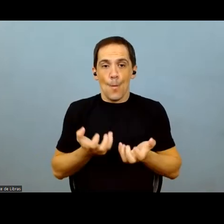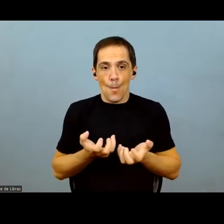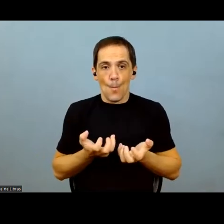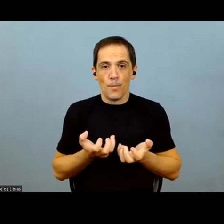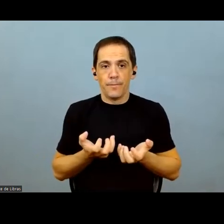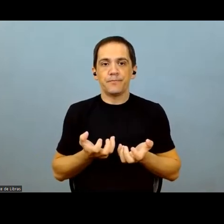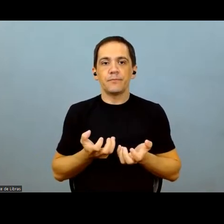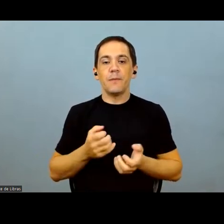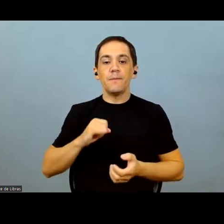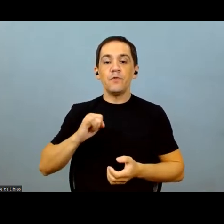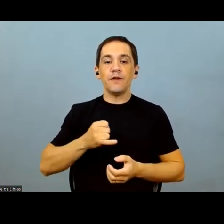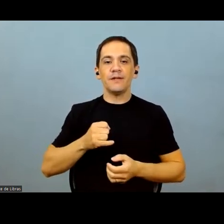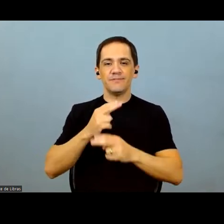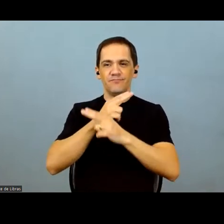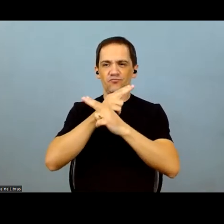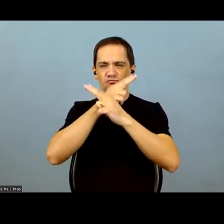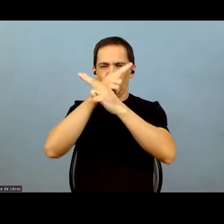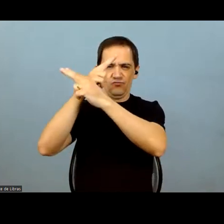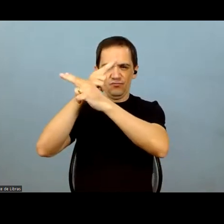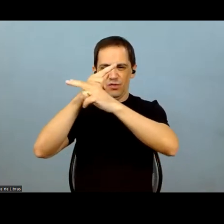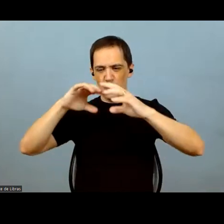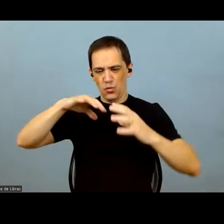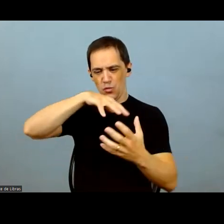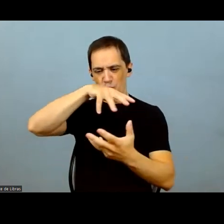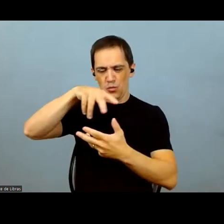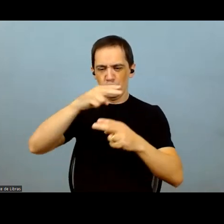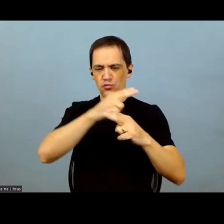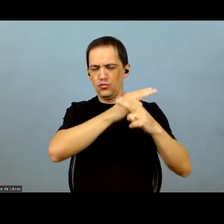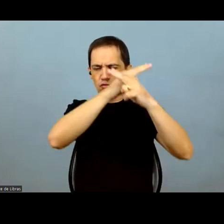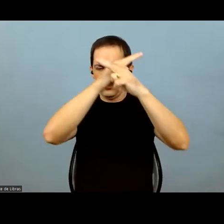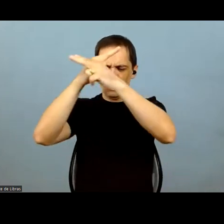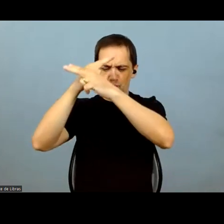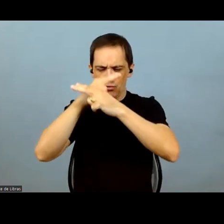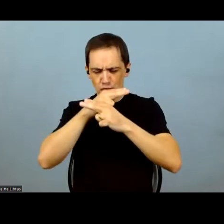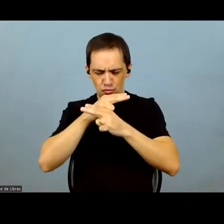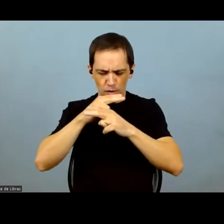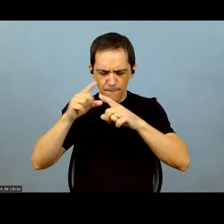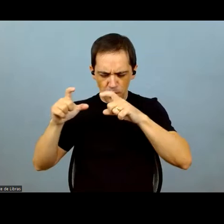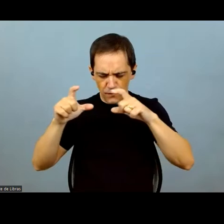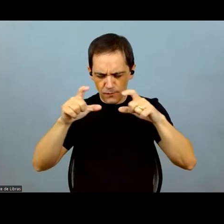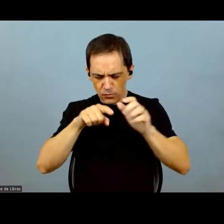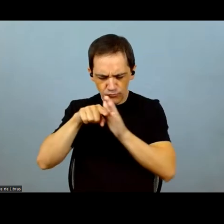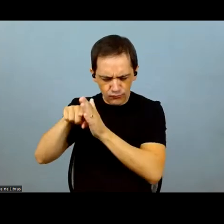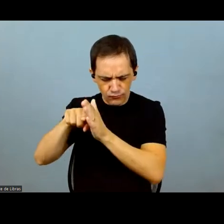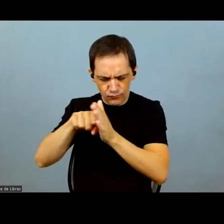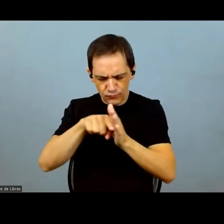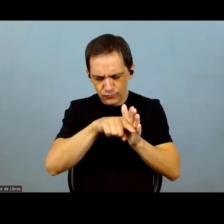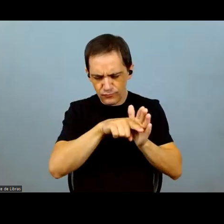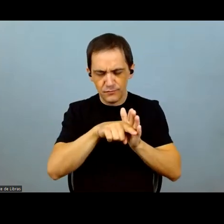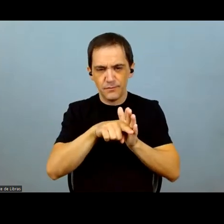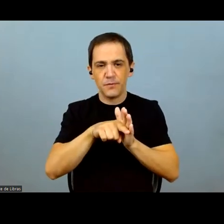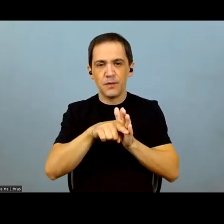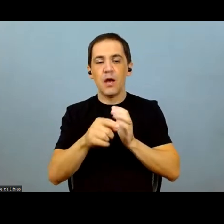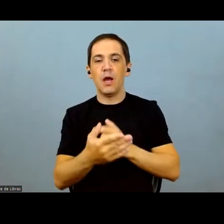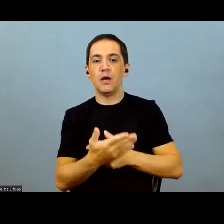And we'll be using satellite imagery to measure the NDVI of the crop